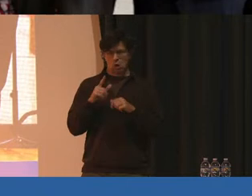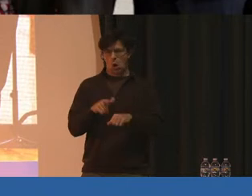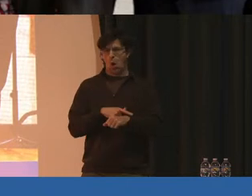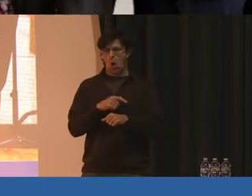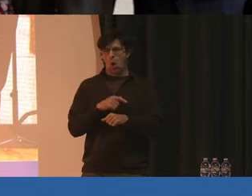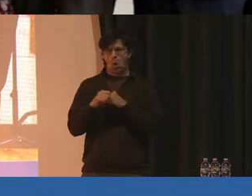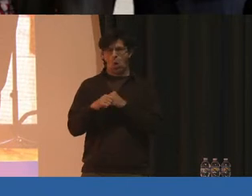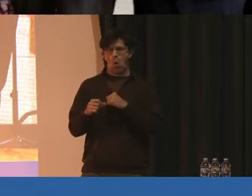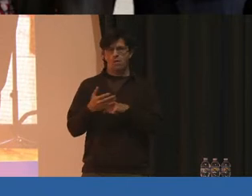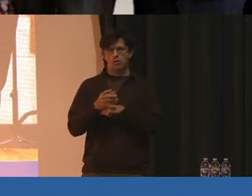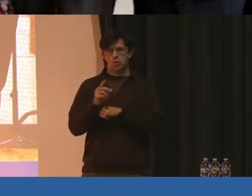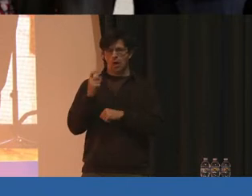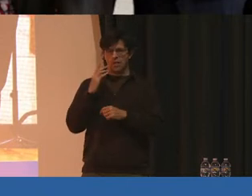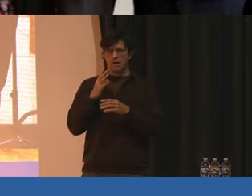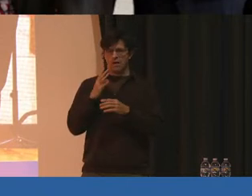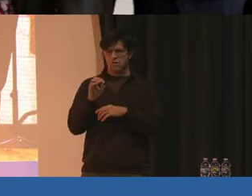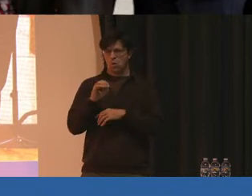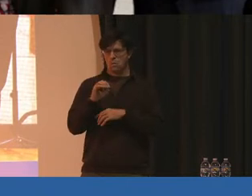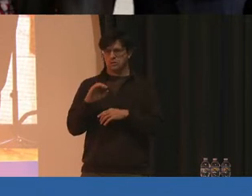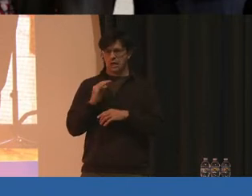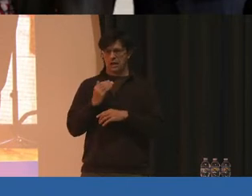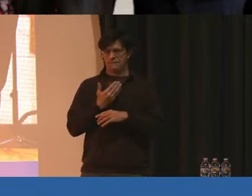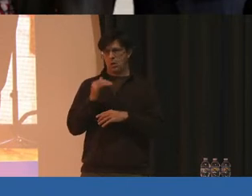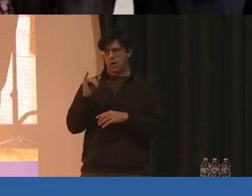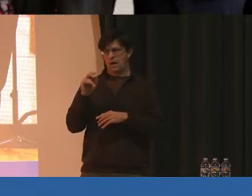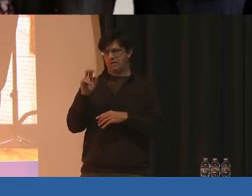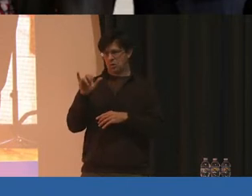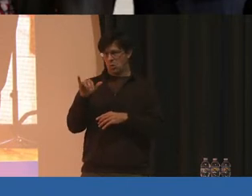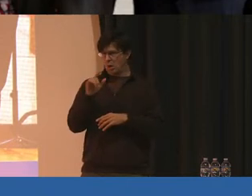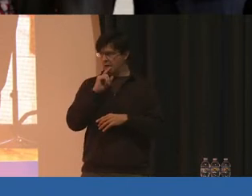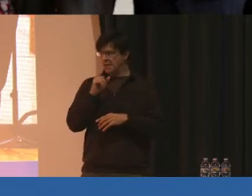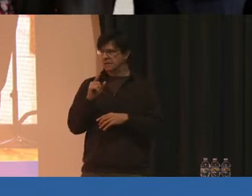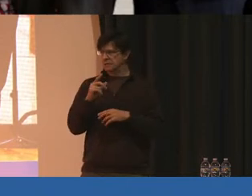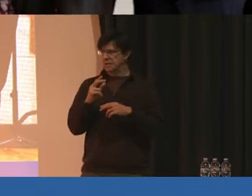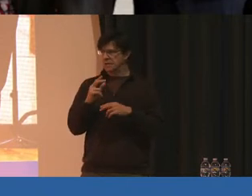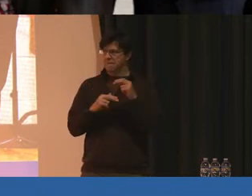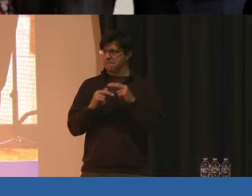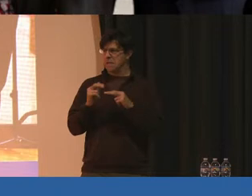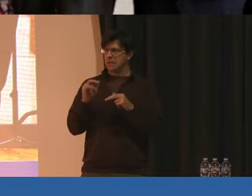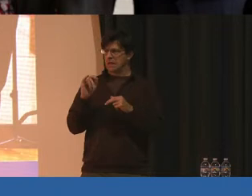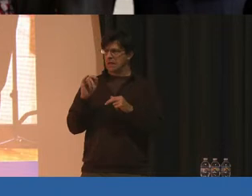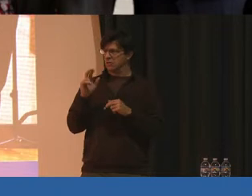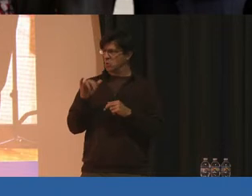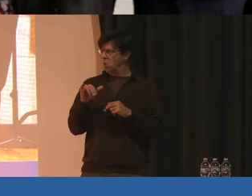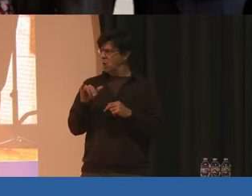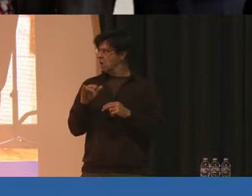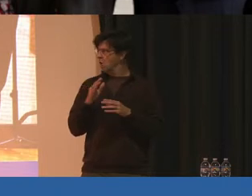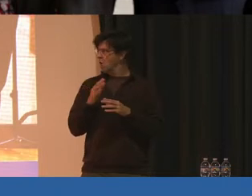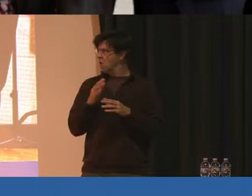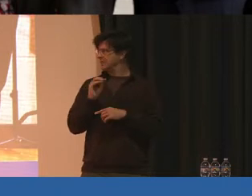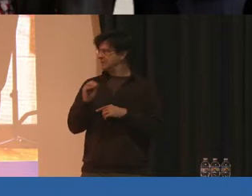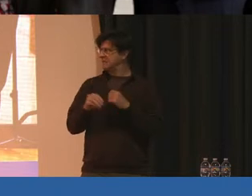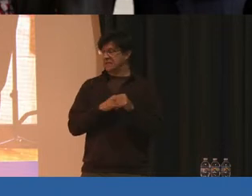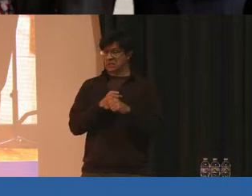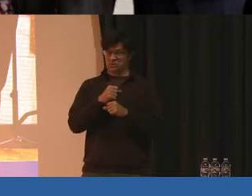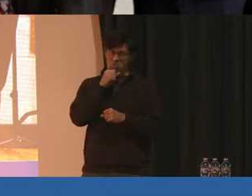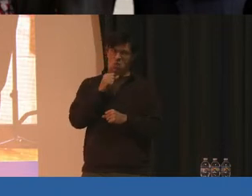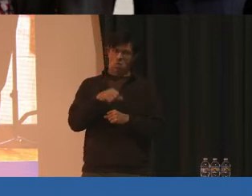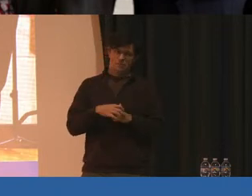I think 40% of our inventory is building inventory is over 60 years old.